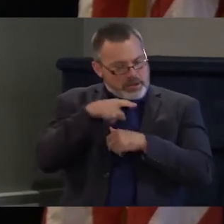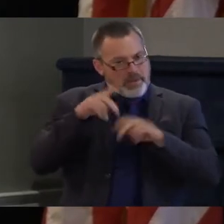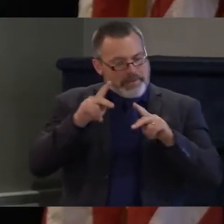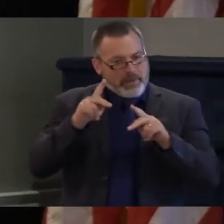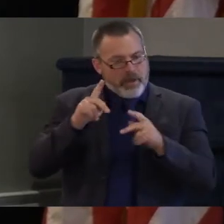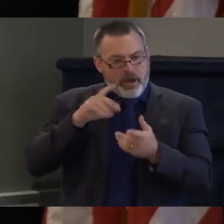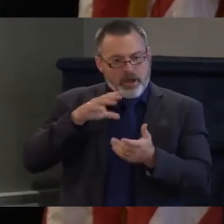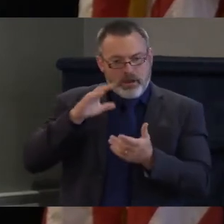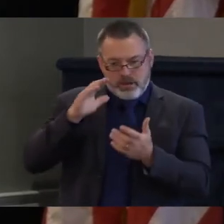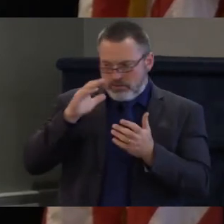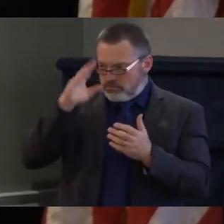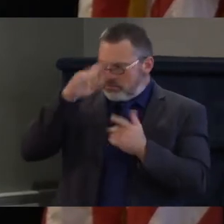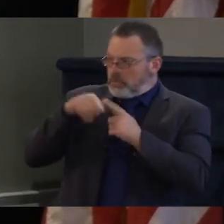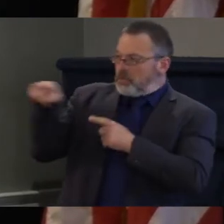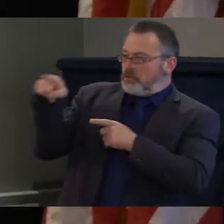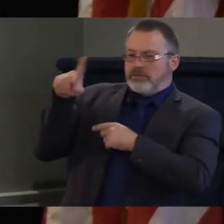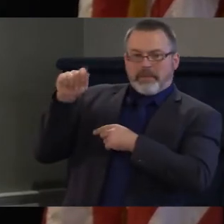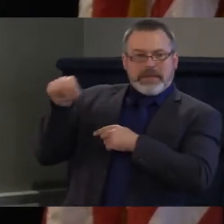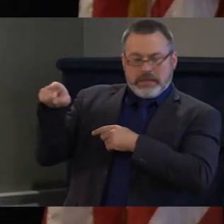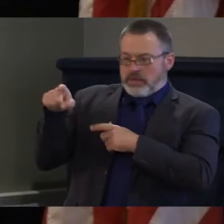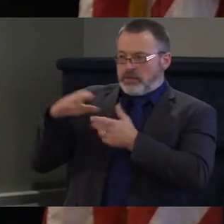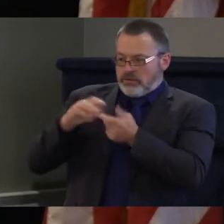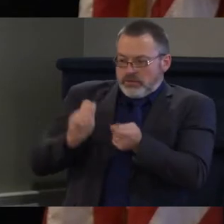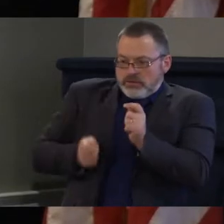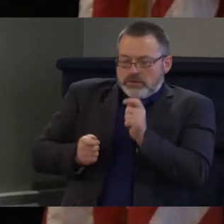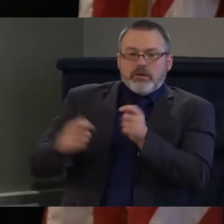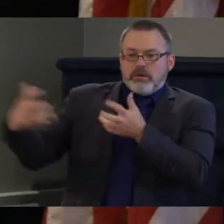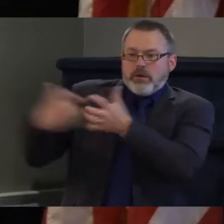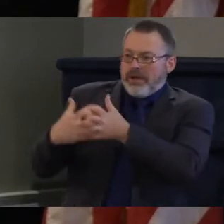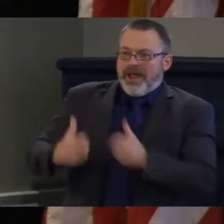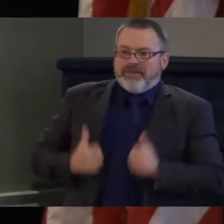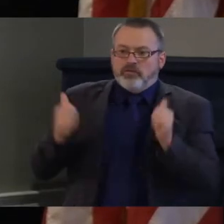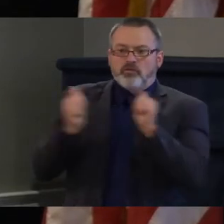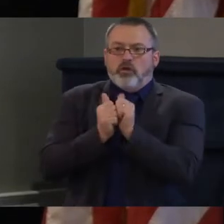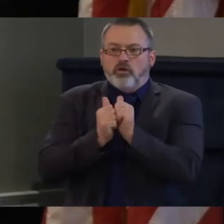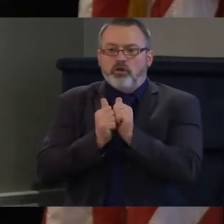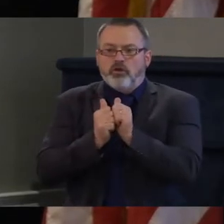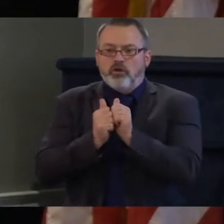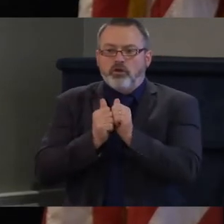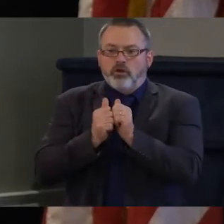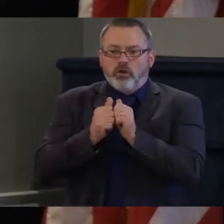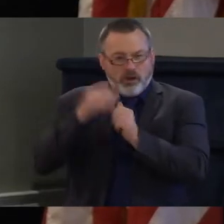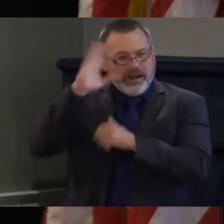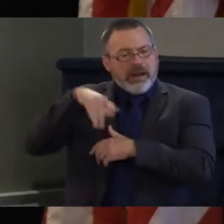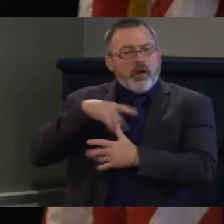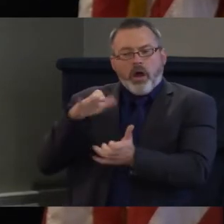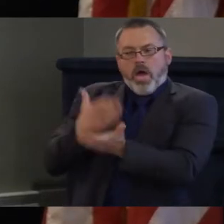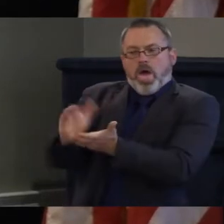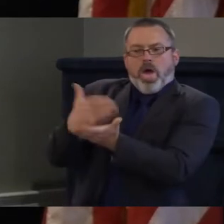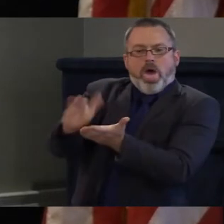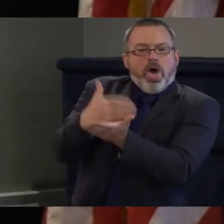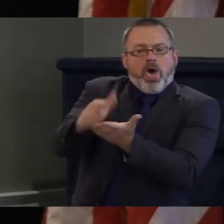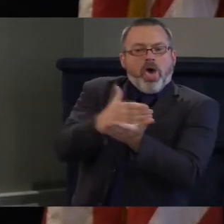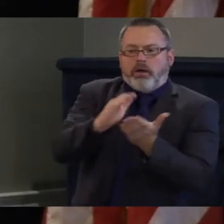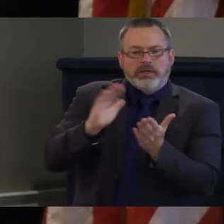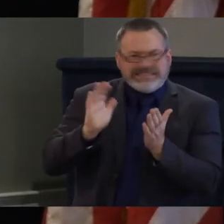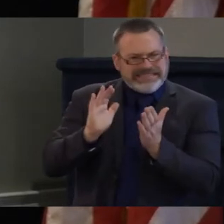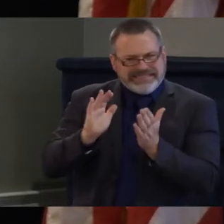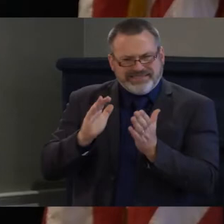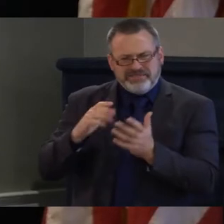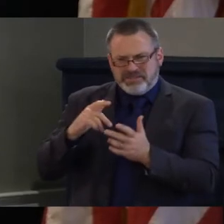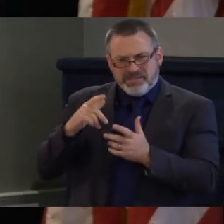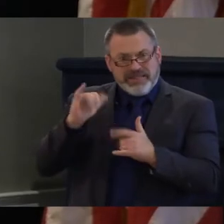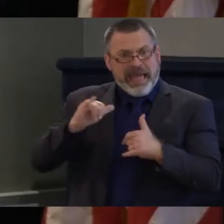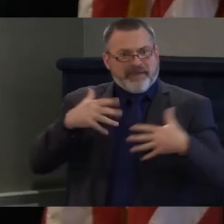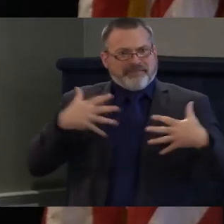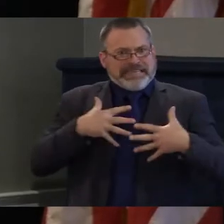at least there's someone in the home so that they're not by themselves and afraid if they fall or have something like that happen. And